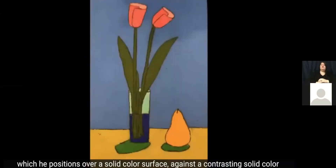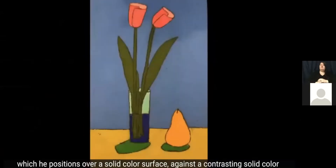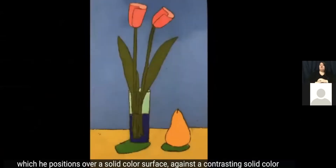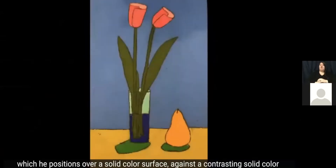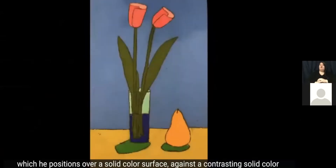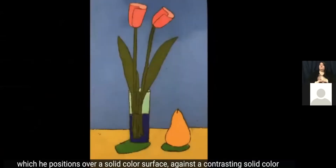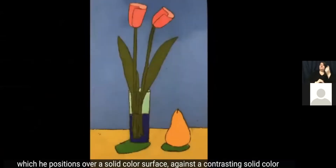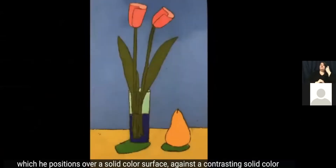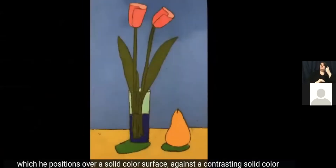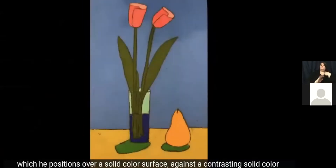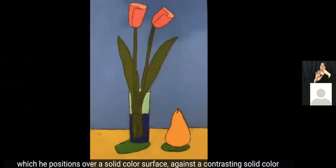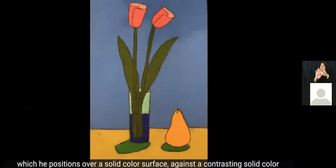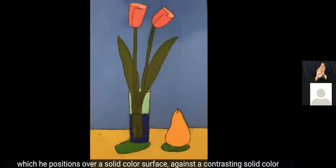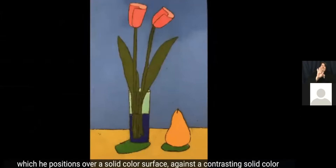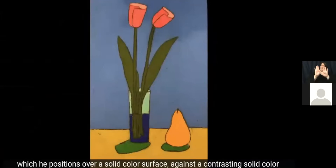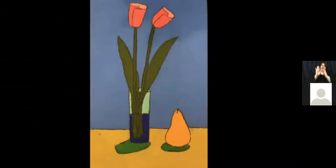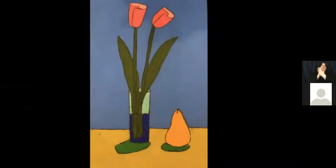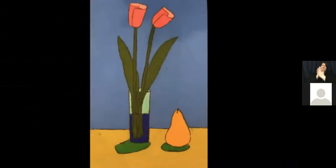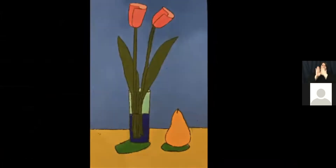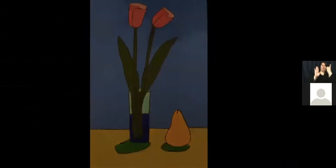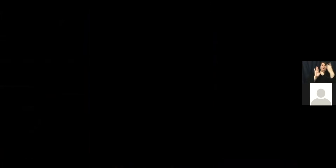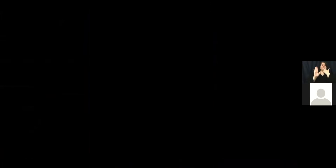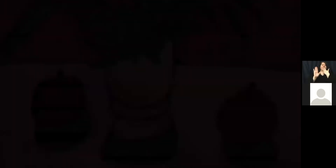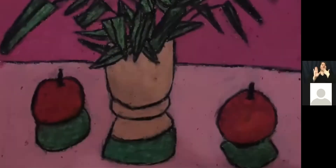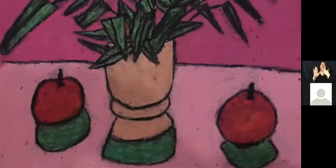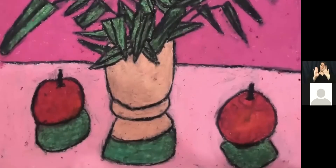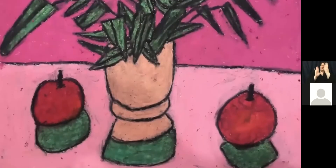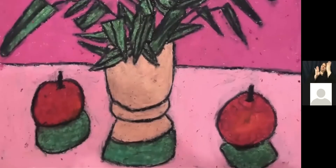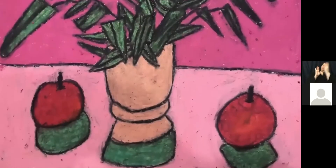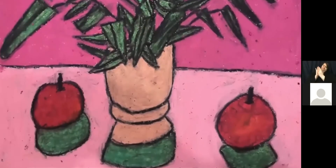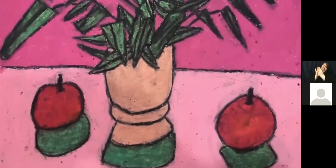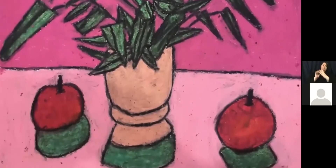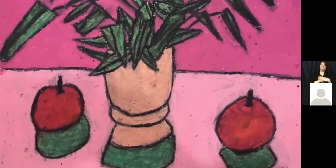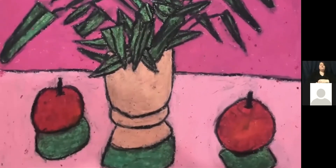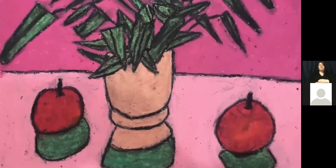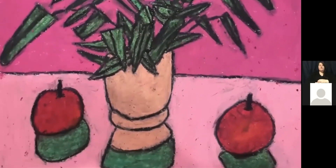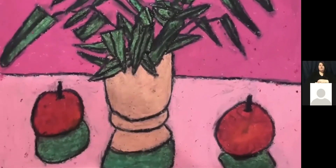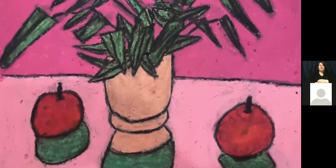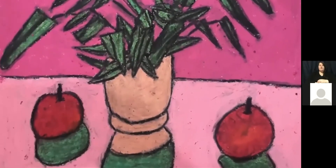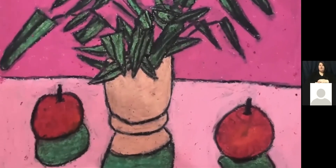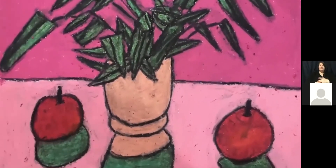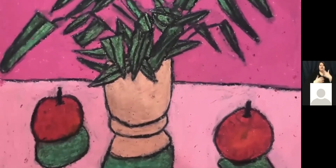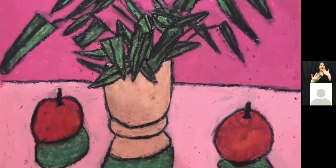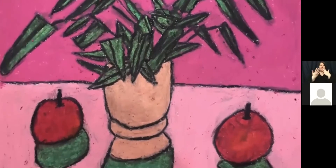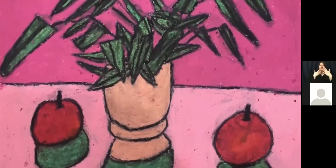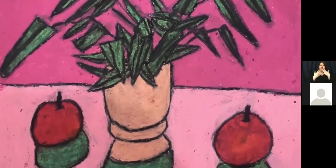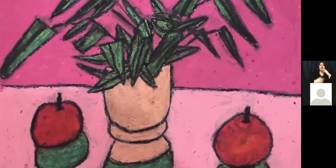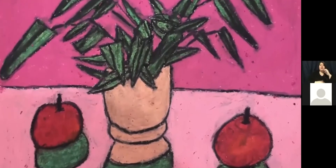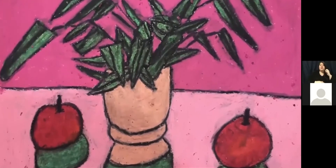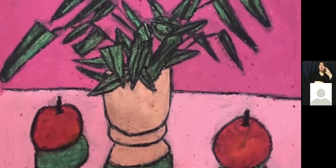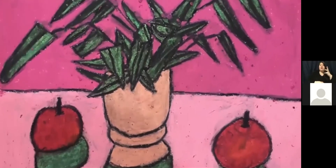contrasting solid color background. The objects he portrays often leave colorful shadows underneath them